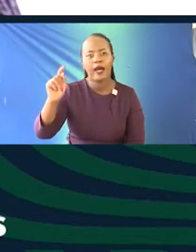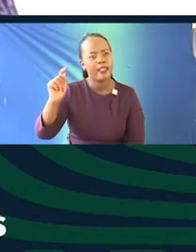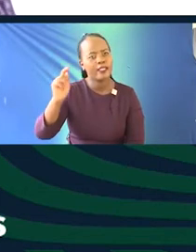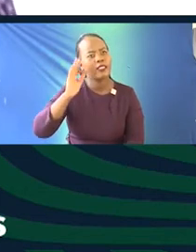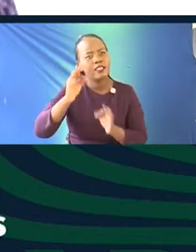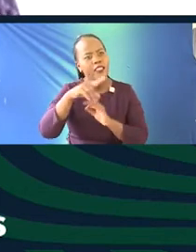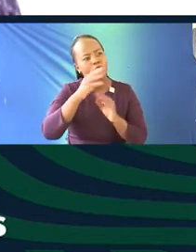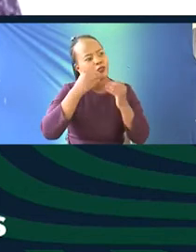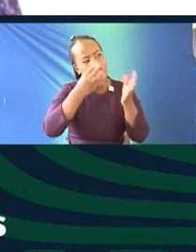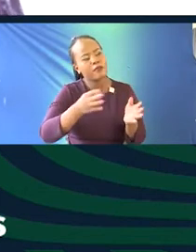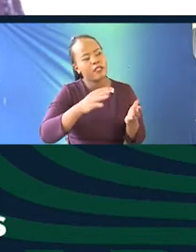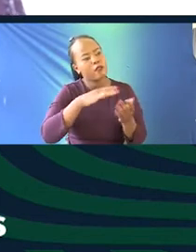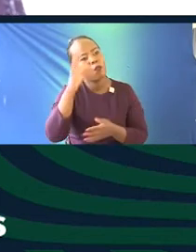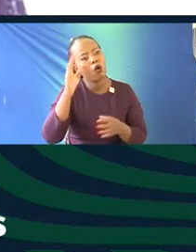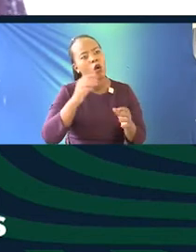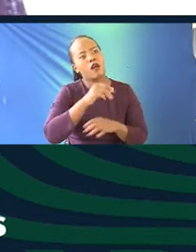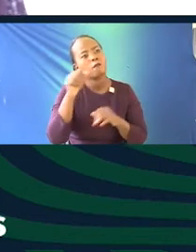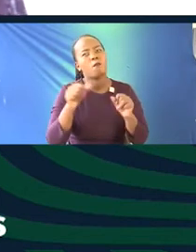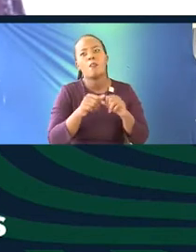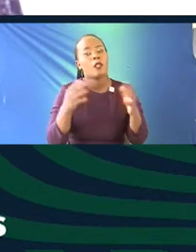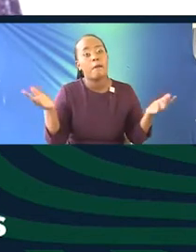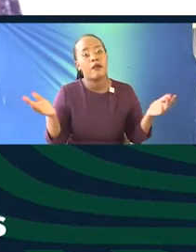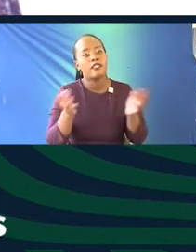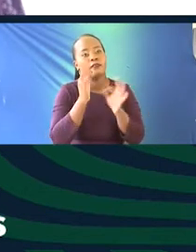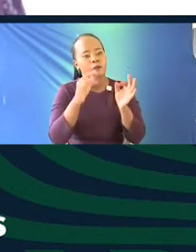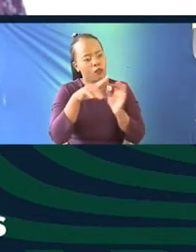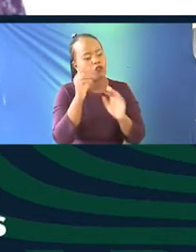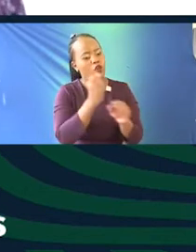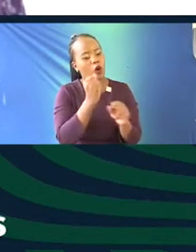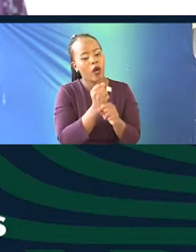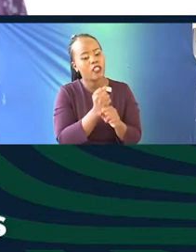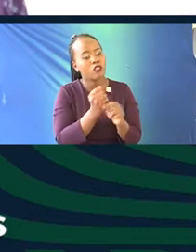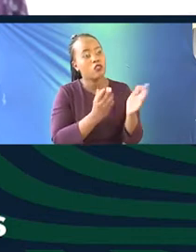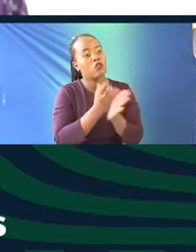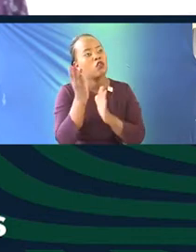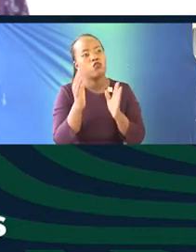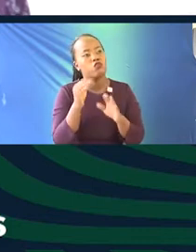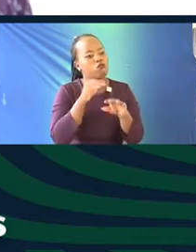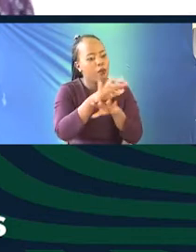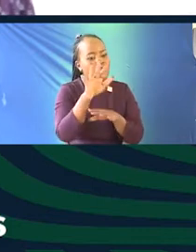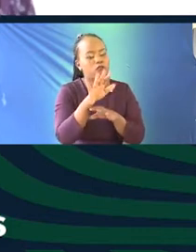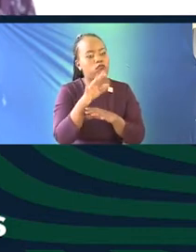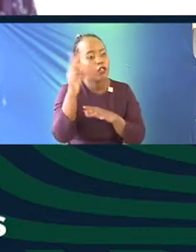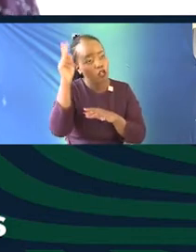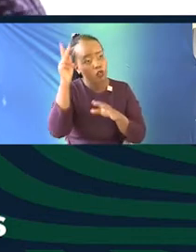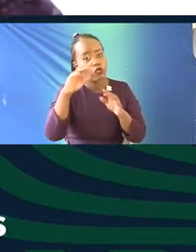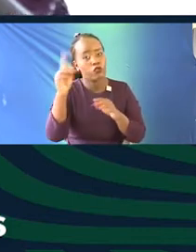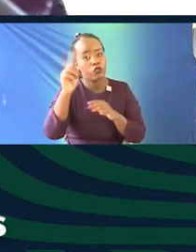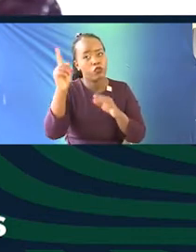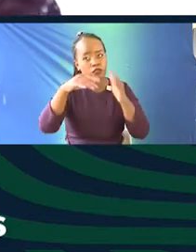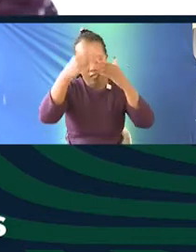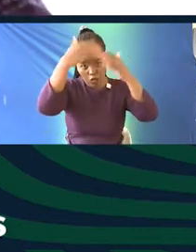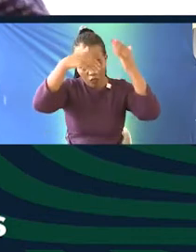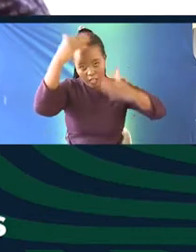If you could just tell us a little bit about whether you're working towards patenting some of that knowledge with the University of Nairobi. I remember